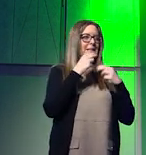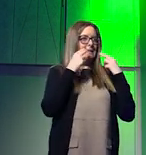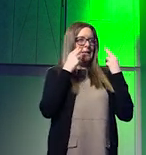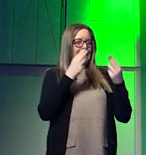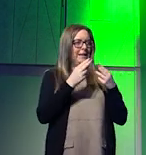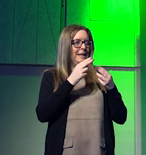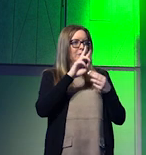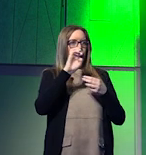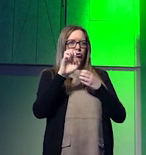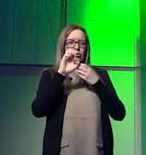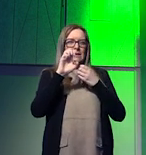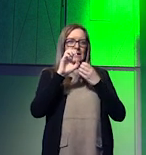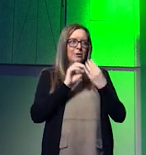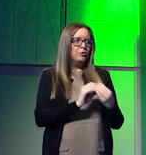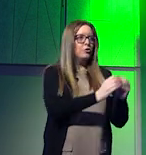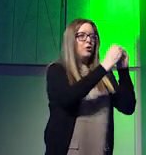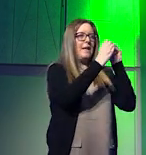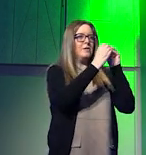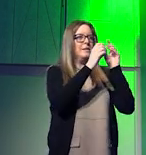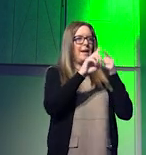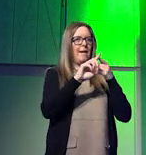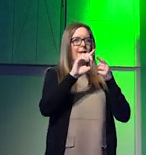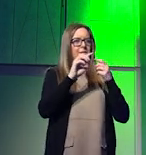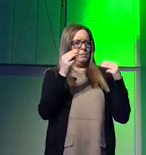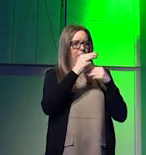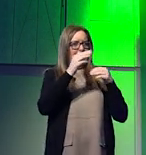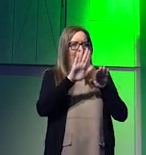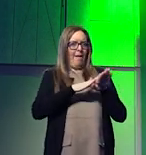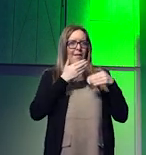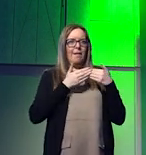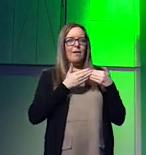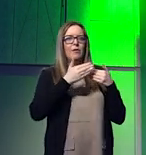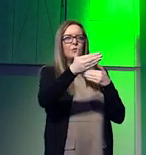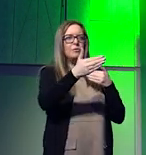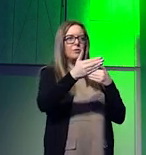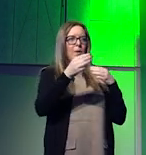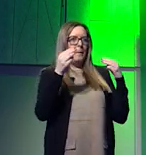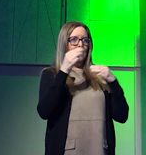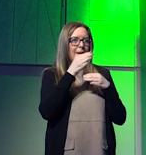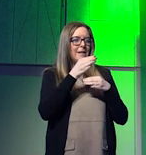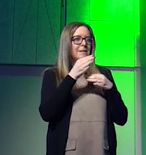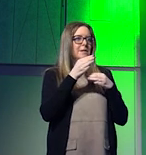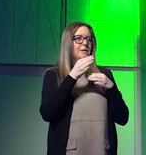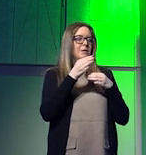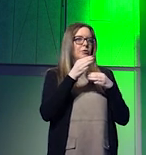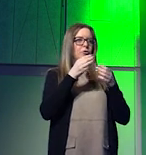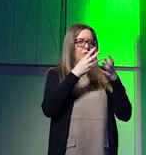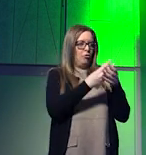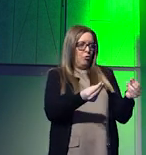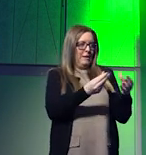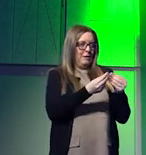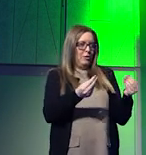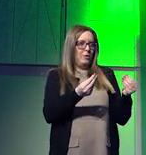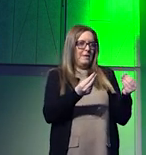enshrine into, you know, like long-term protections in order to protect the global global resource distribution of our